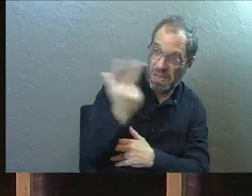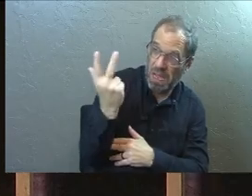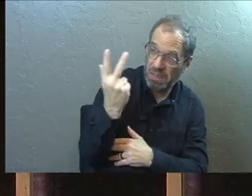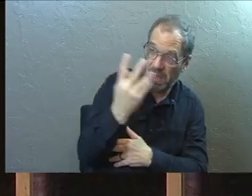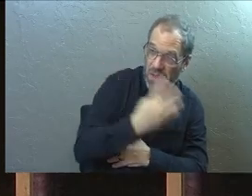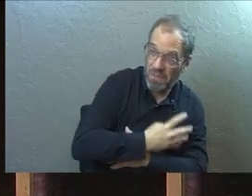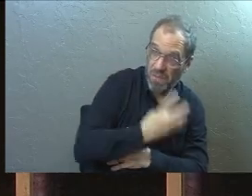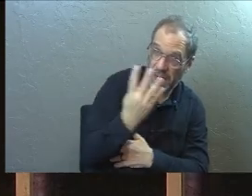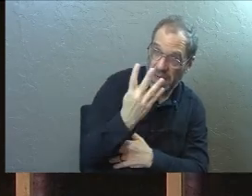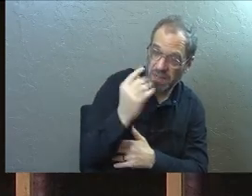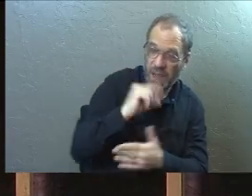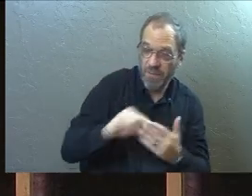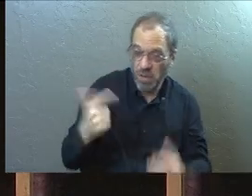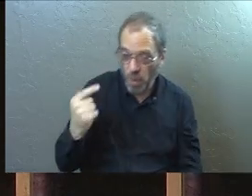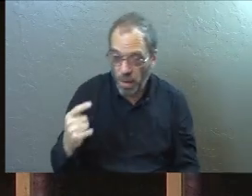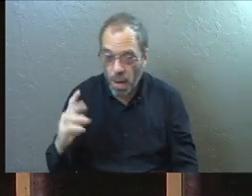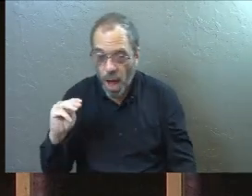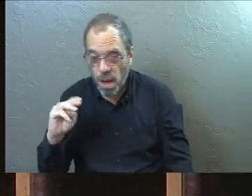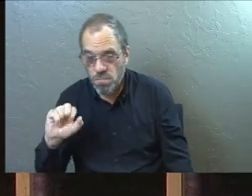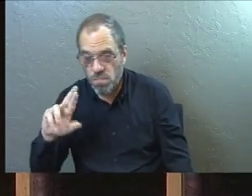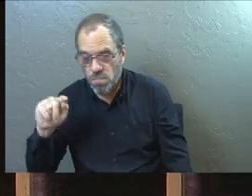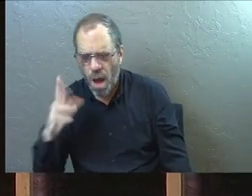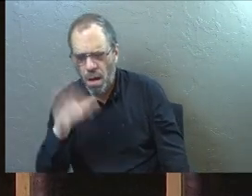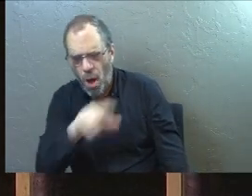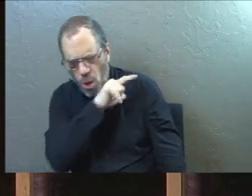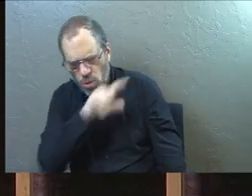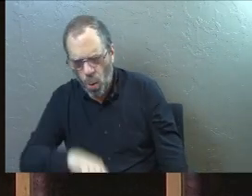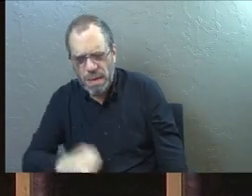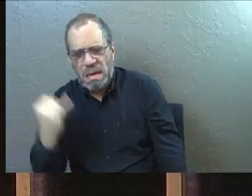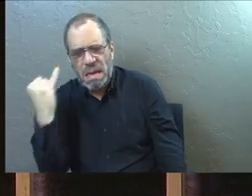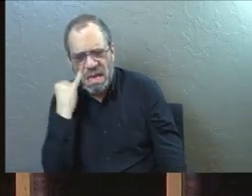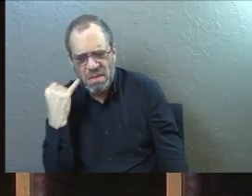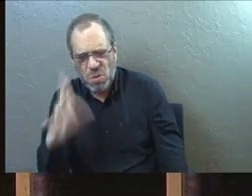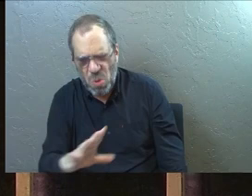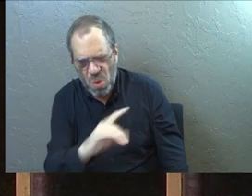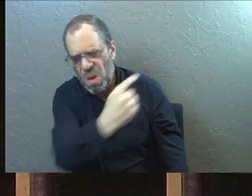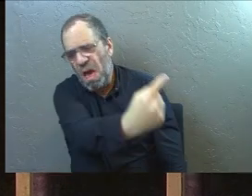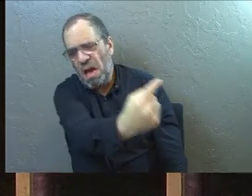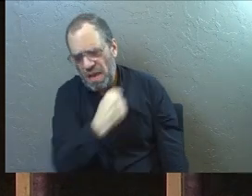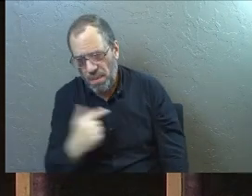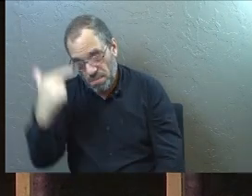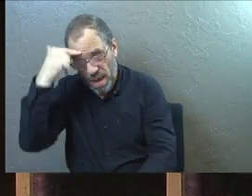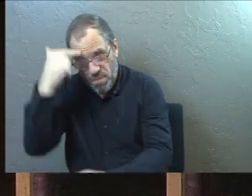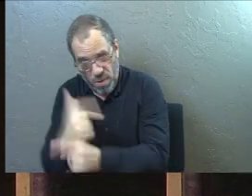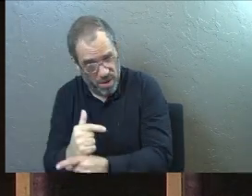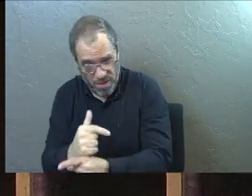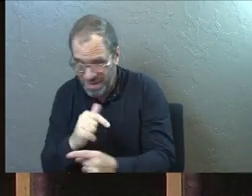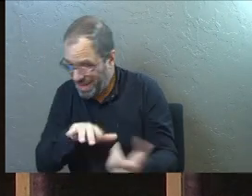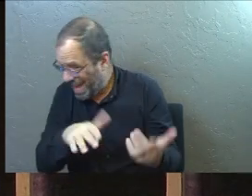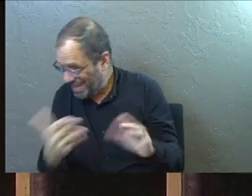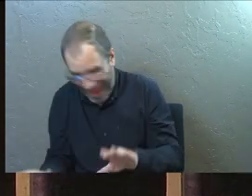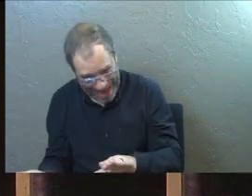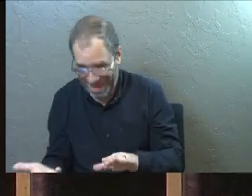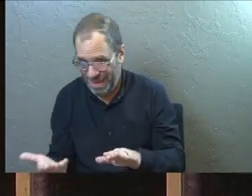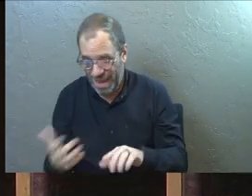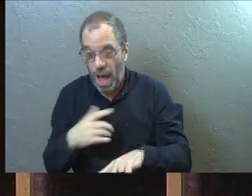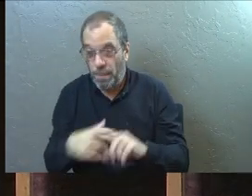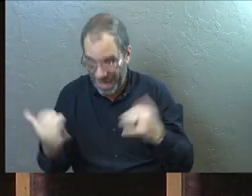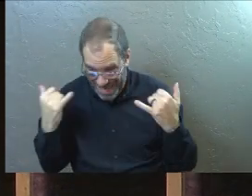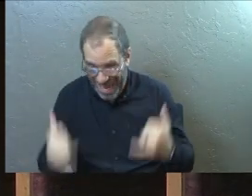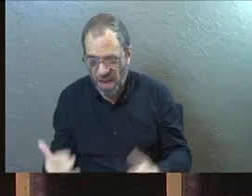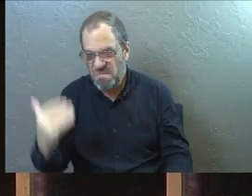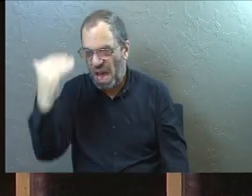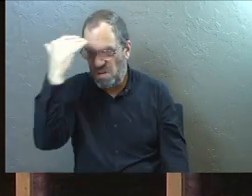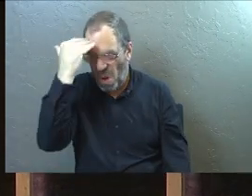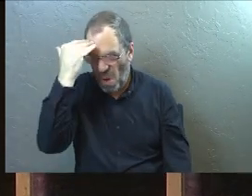Verse 21, Martha said to Jesus, Lord, if only you had been here, my brother would not have died. But even